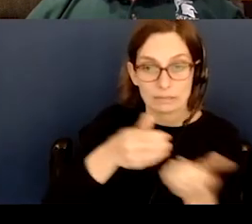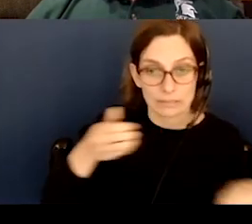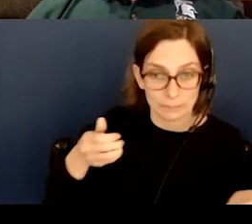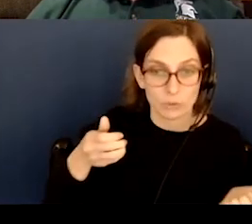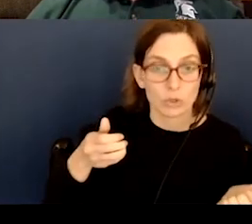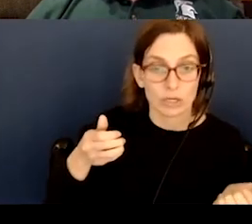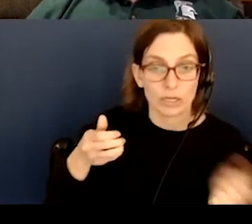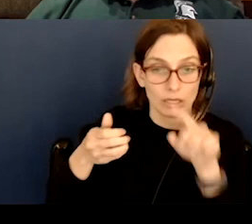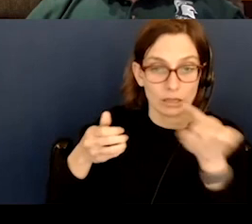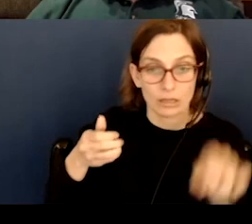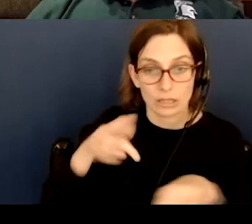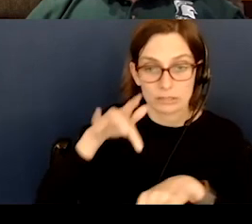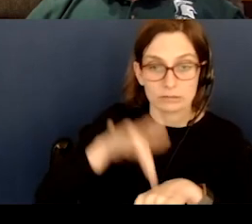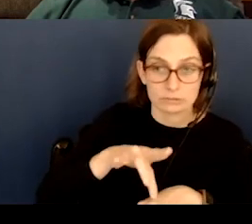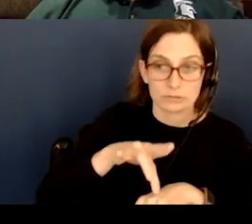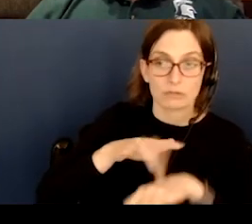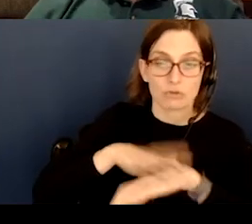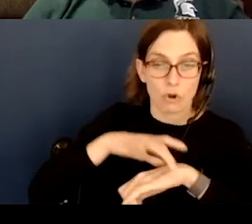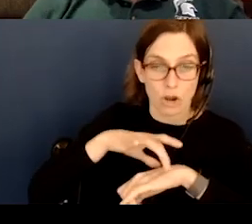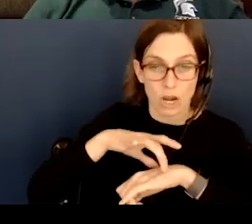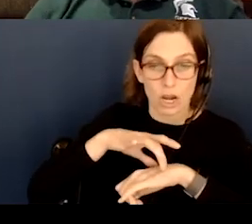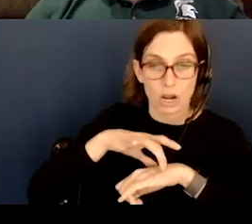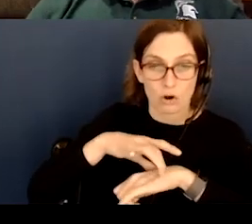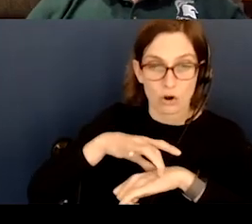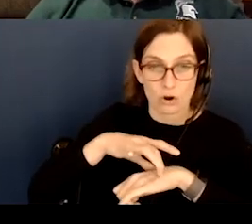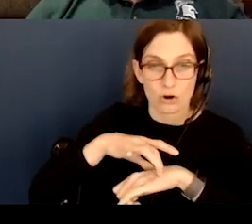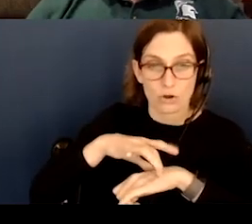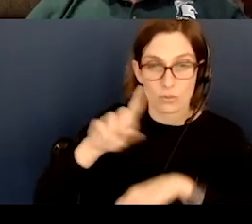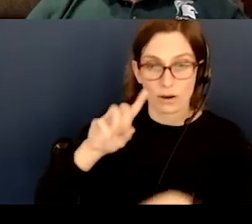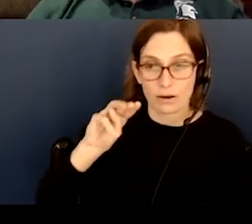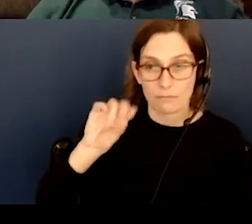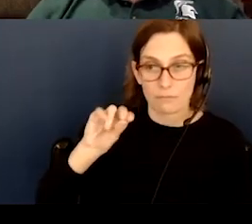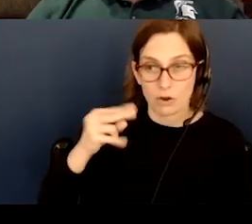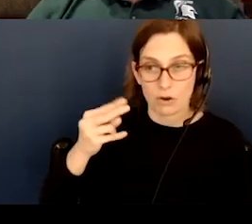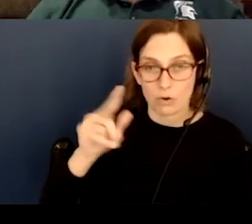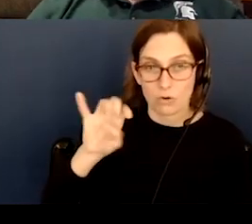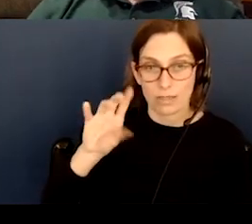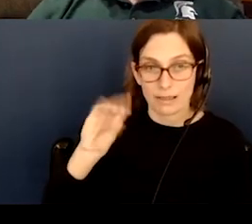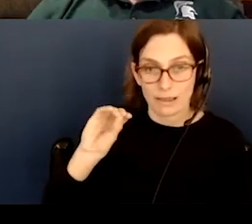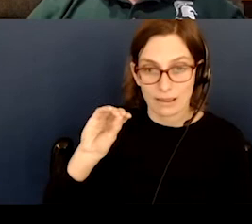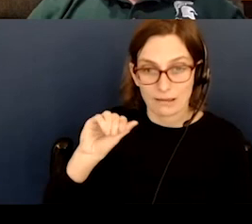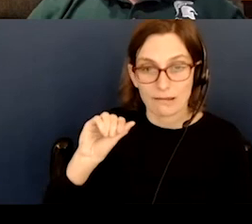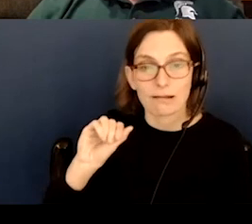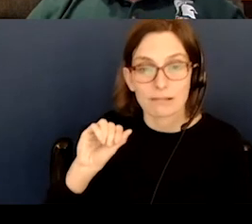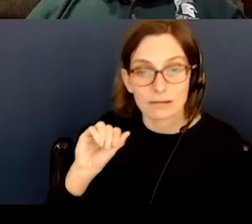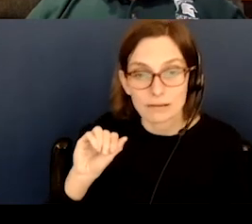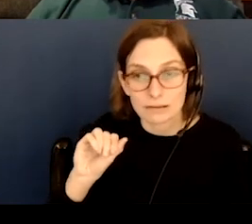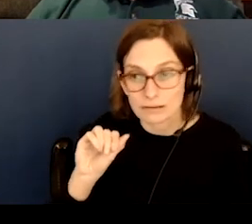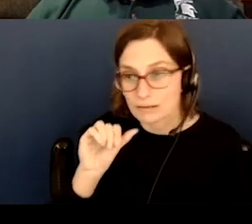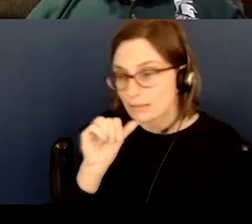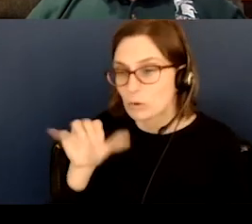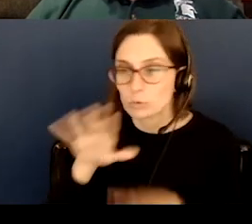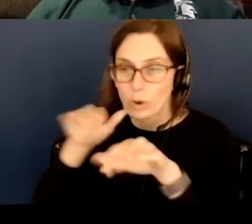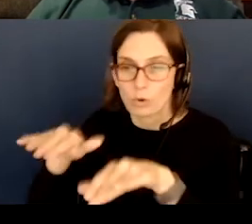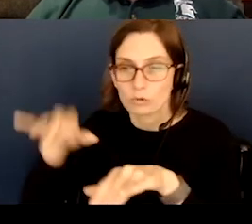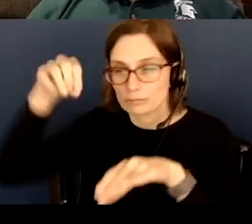this is what would touch down, um, on in Mongolia. didn't touch down in the, you know, to ocean splashdowns like we do. And